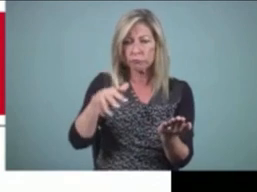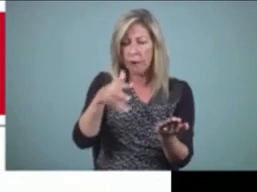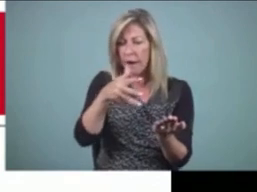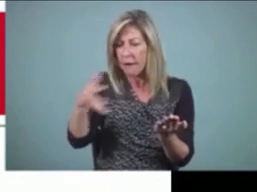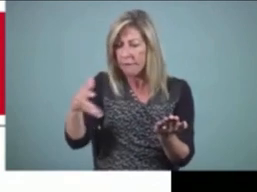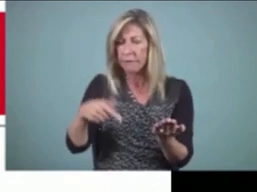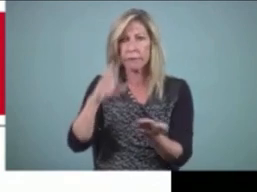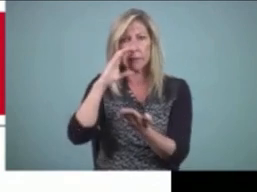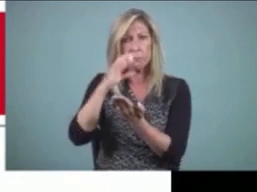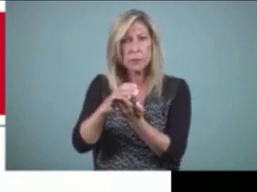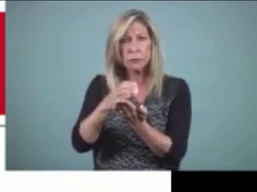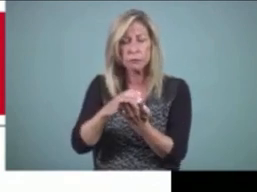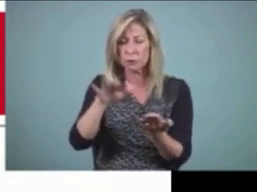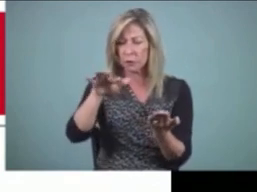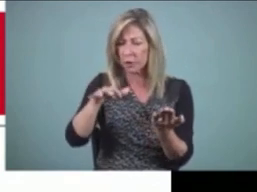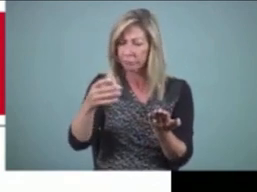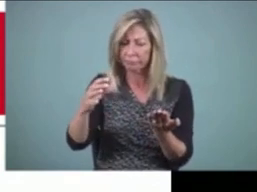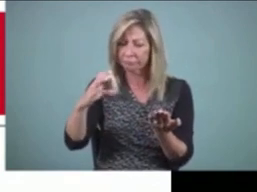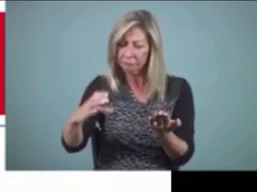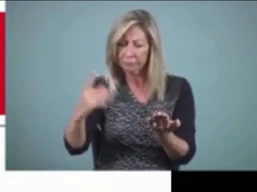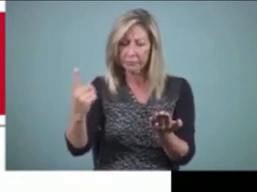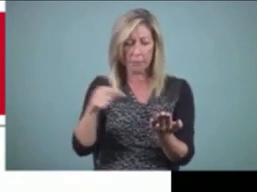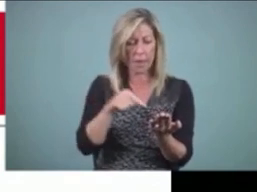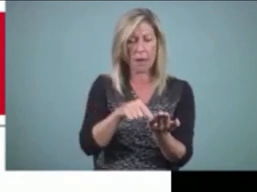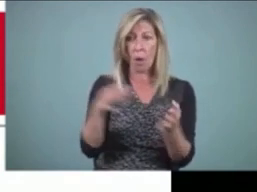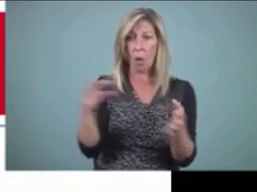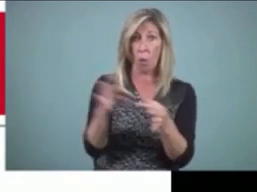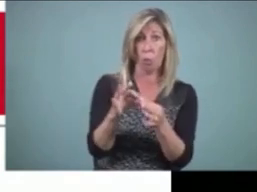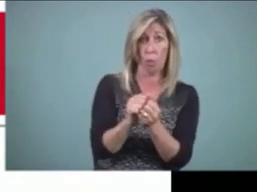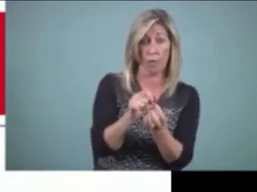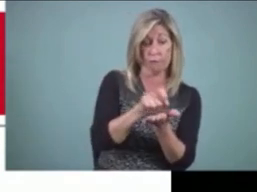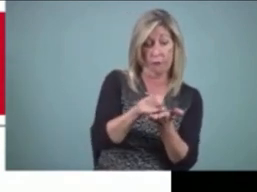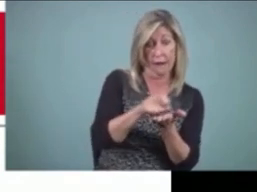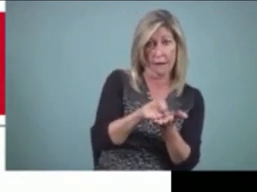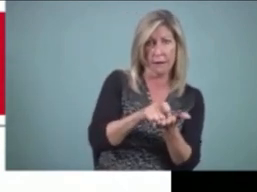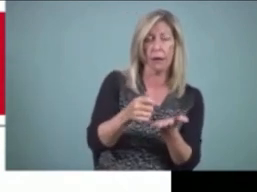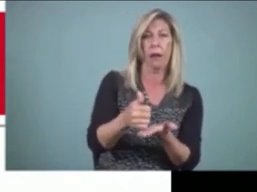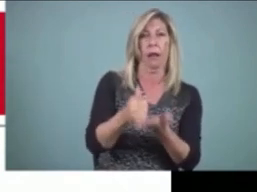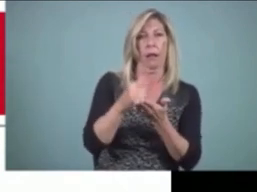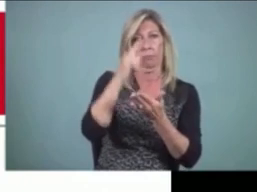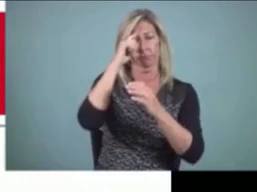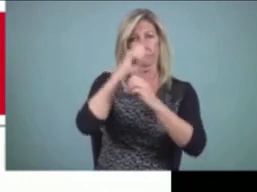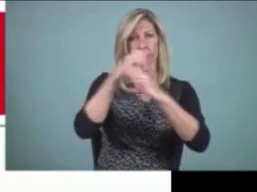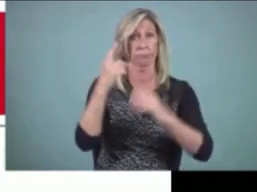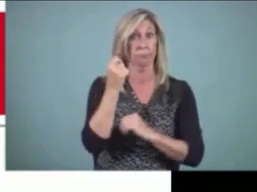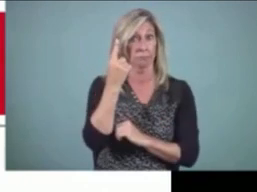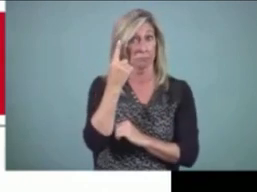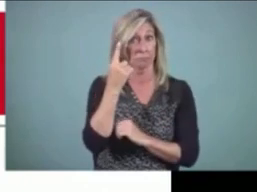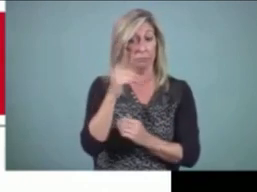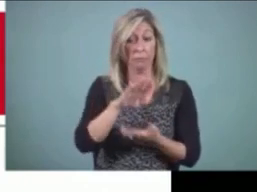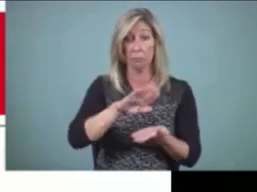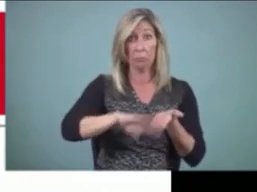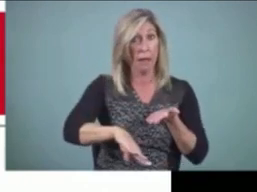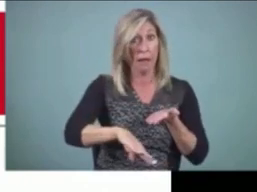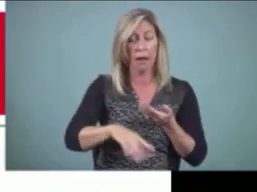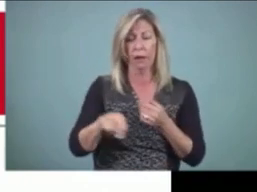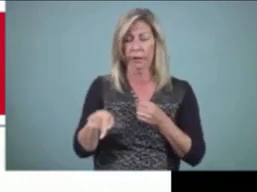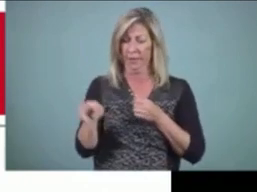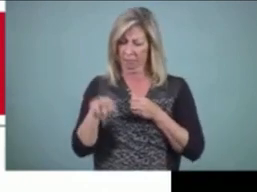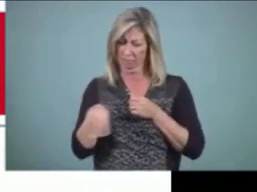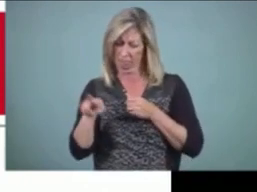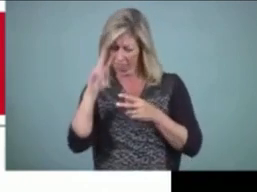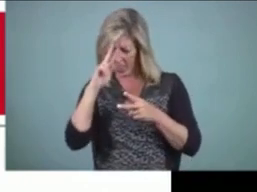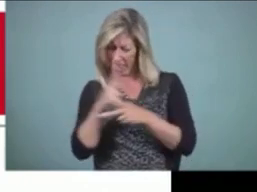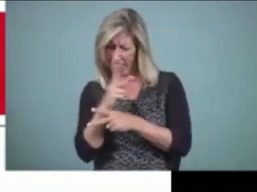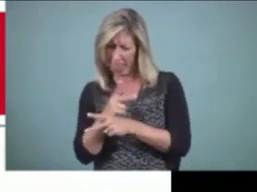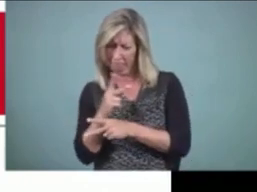there's not a written explanation, you're not sometimes sure what it is you're looking at. And certainly it works in concert with all of the